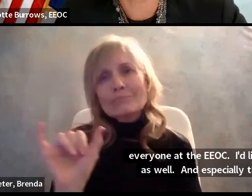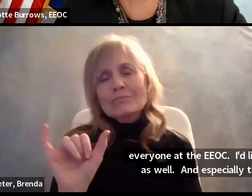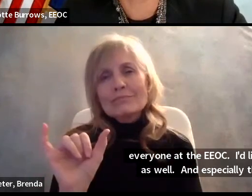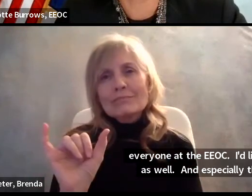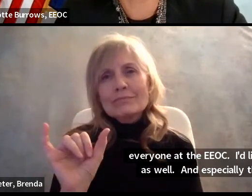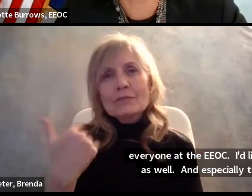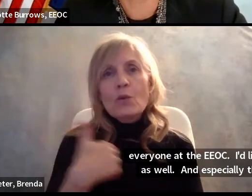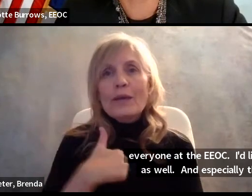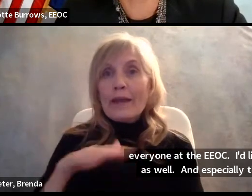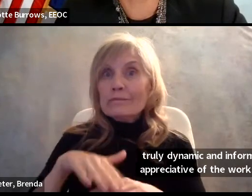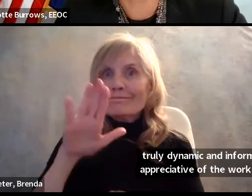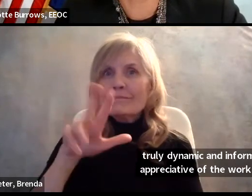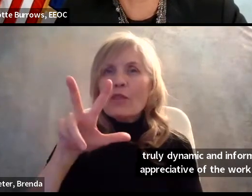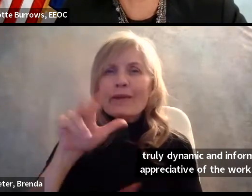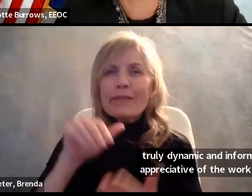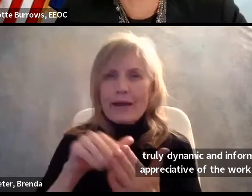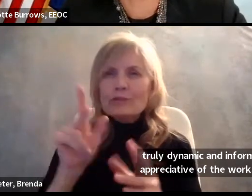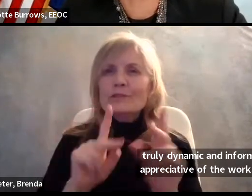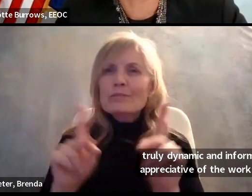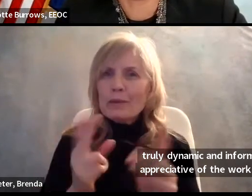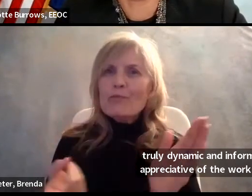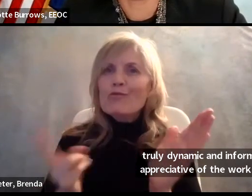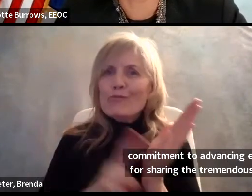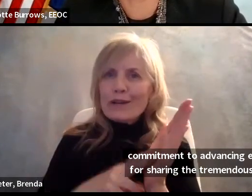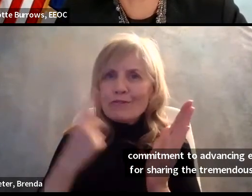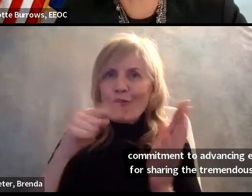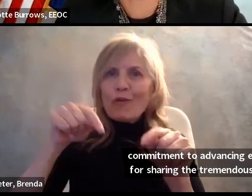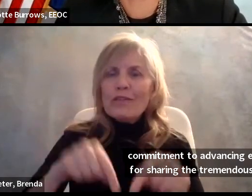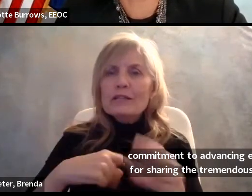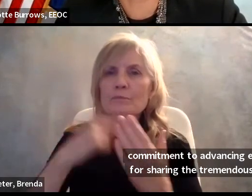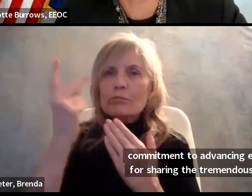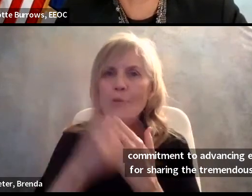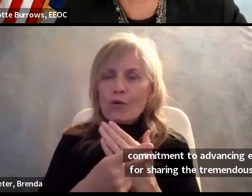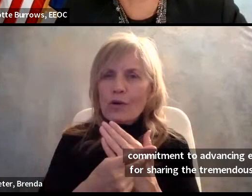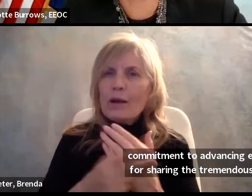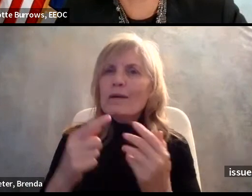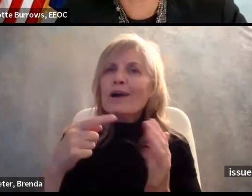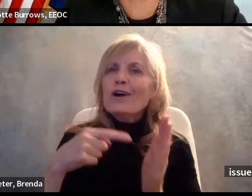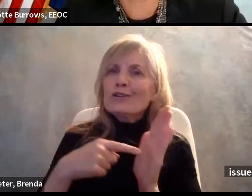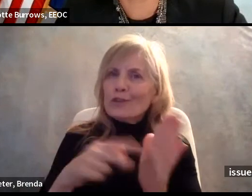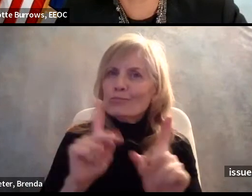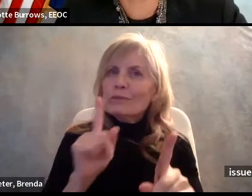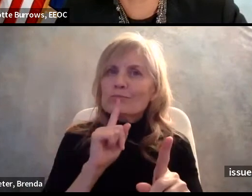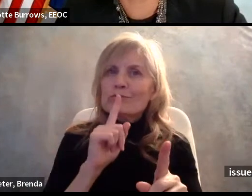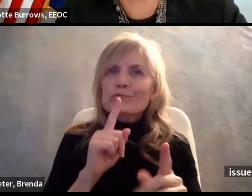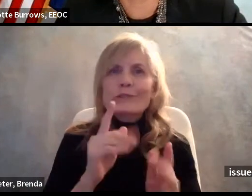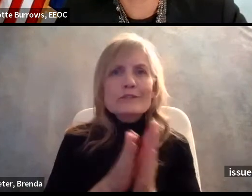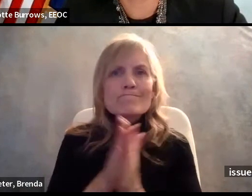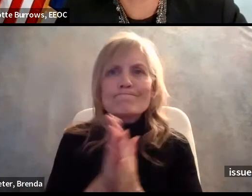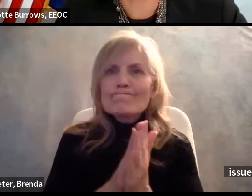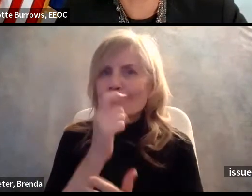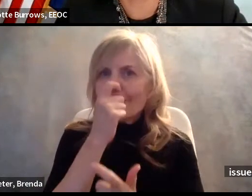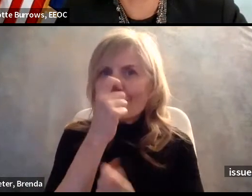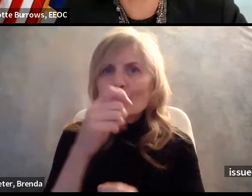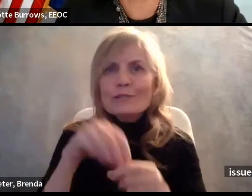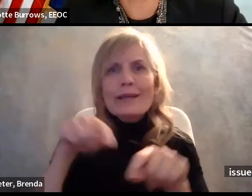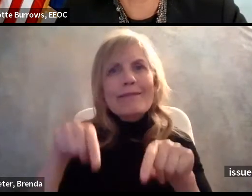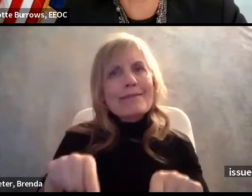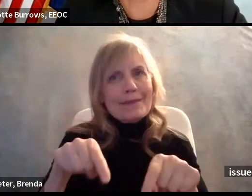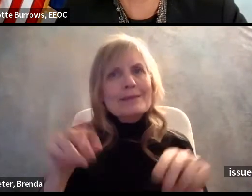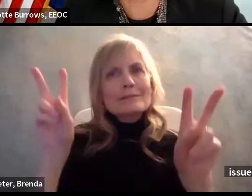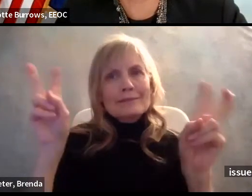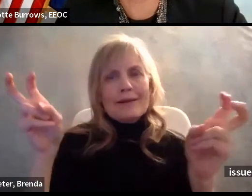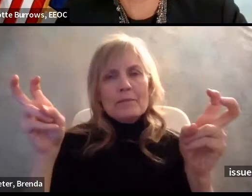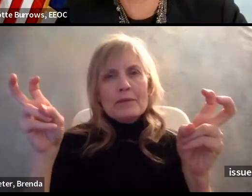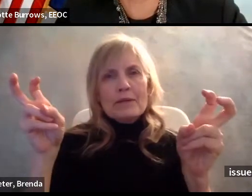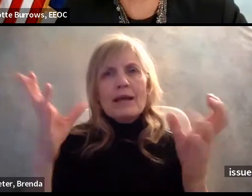over 3,000 people register for this program, which shows the broad interest in these issues, and I want to especially thank